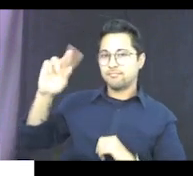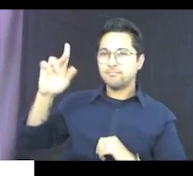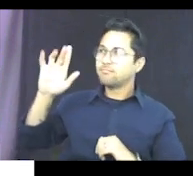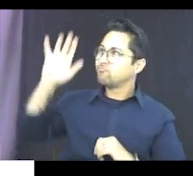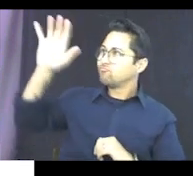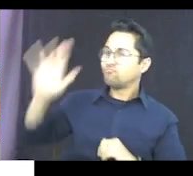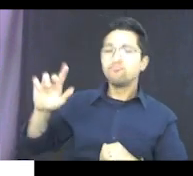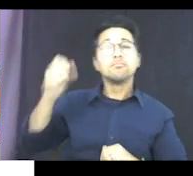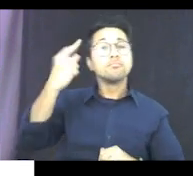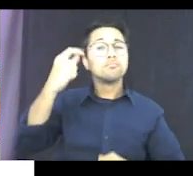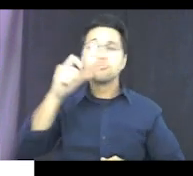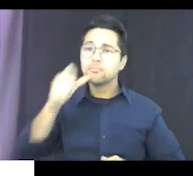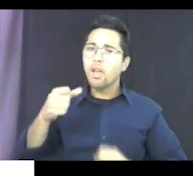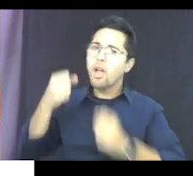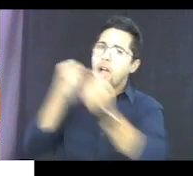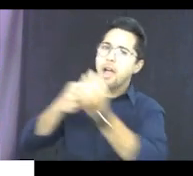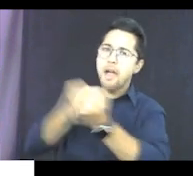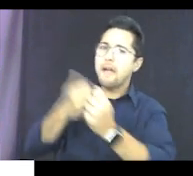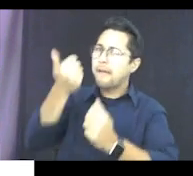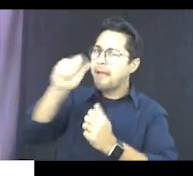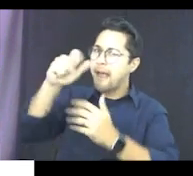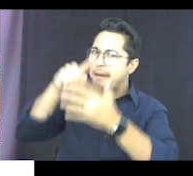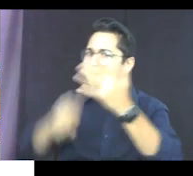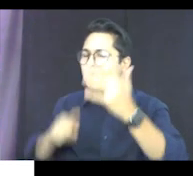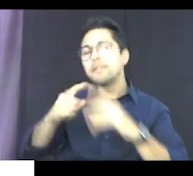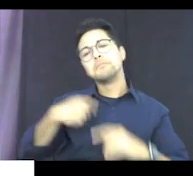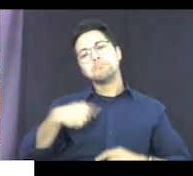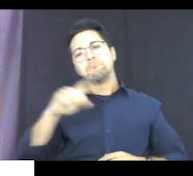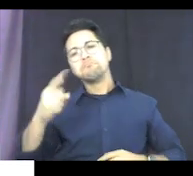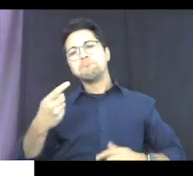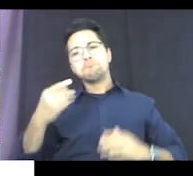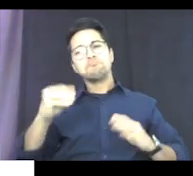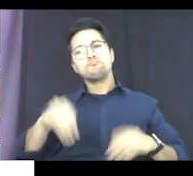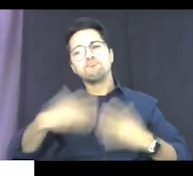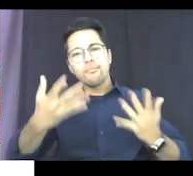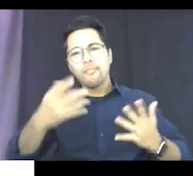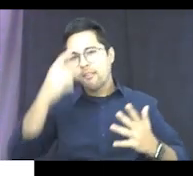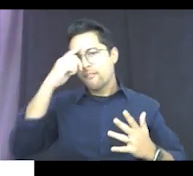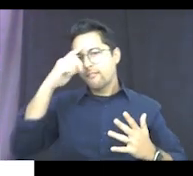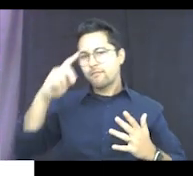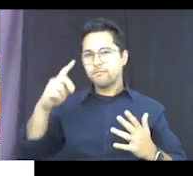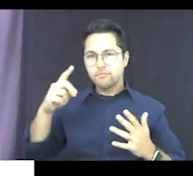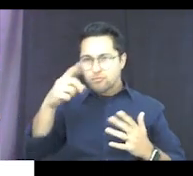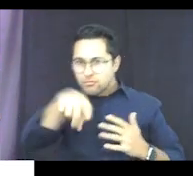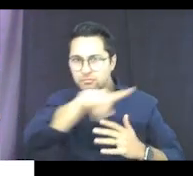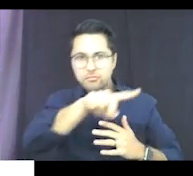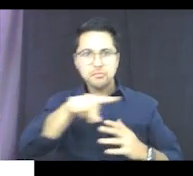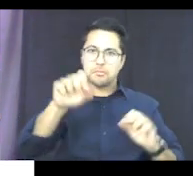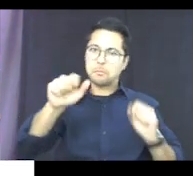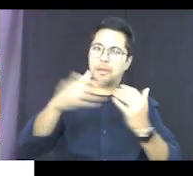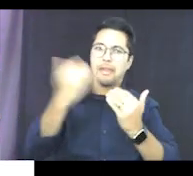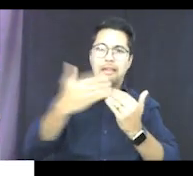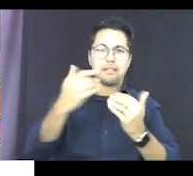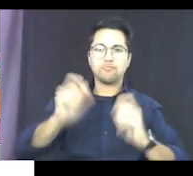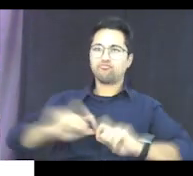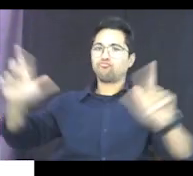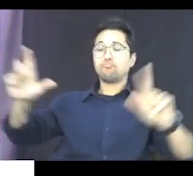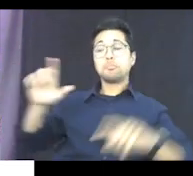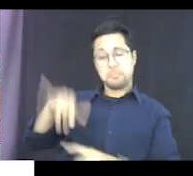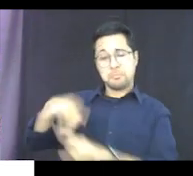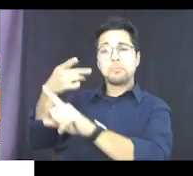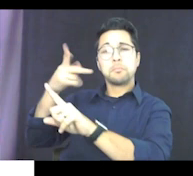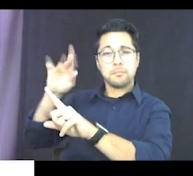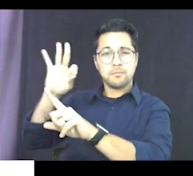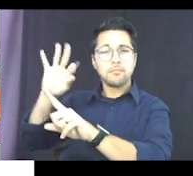don't necessarily endorse any of these sellers. I'm just giving you links for strictly for ease of searching. But that that PDF is